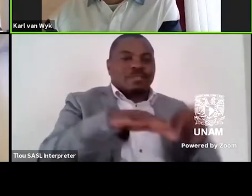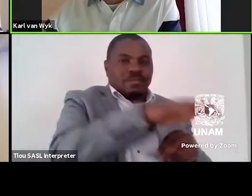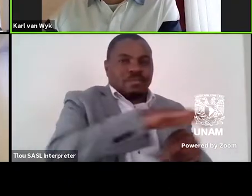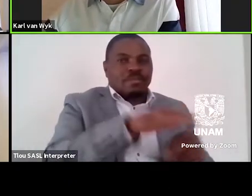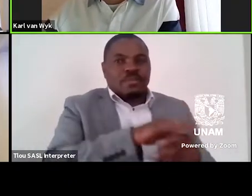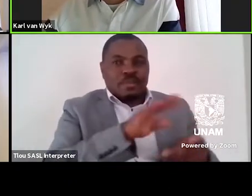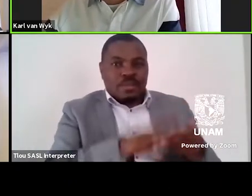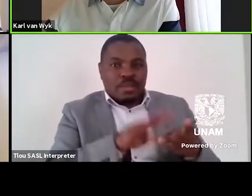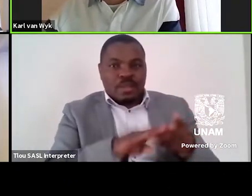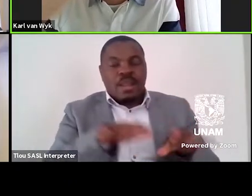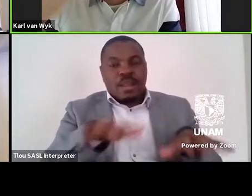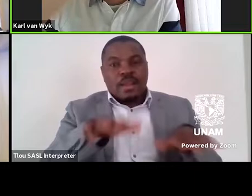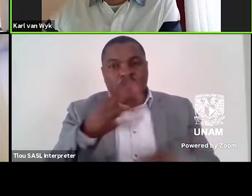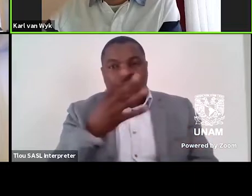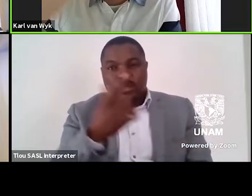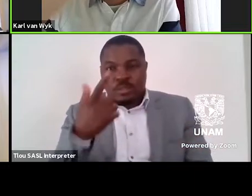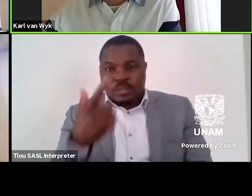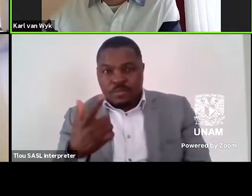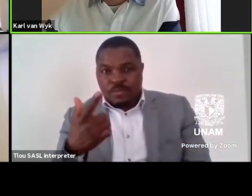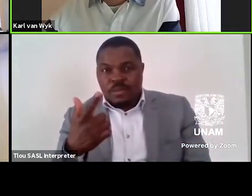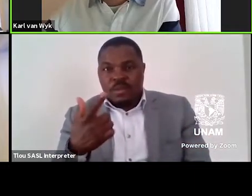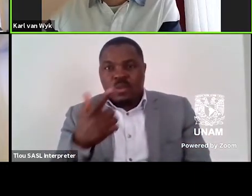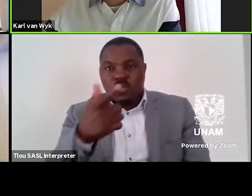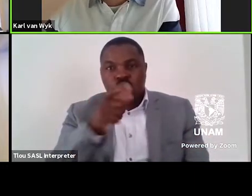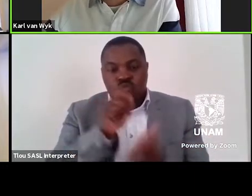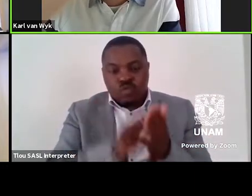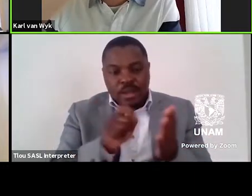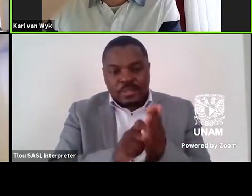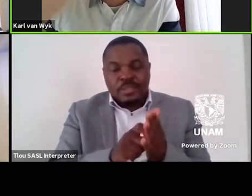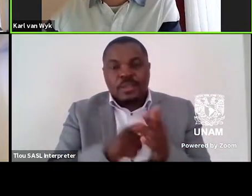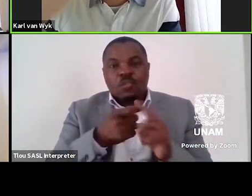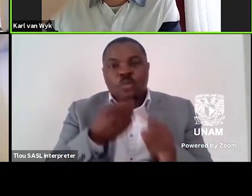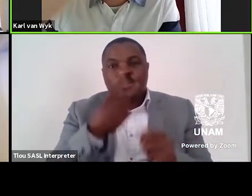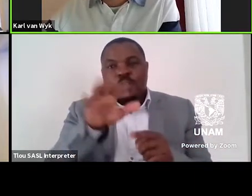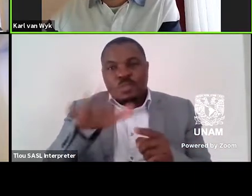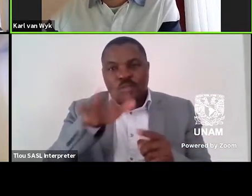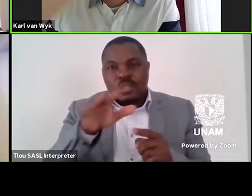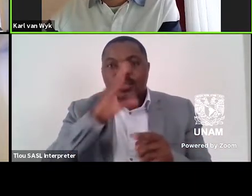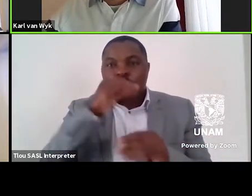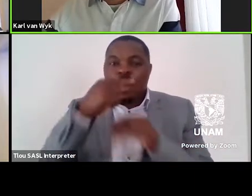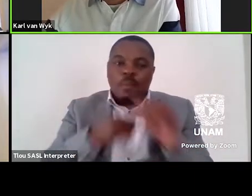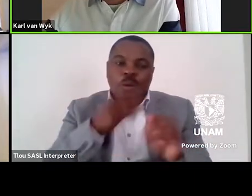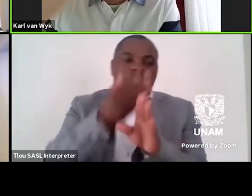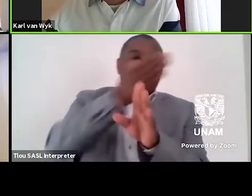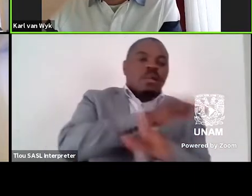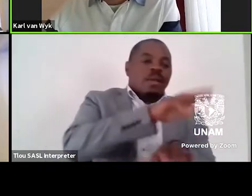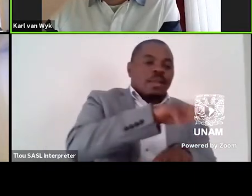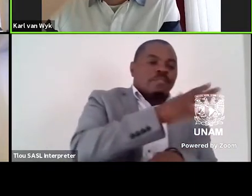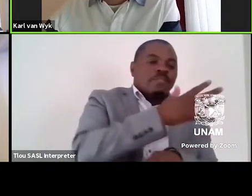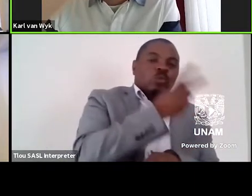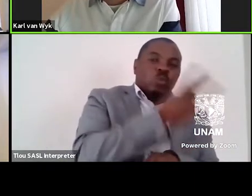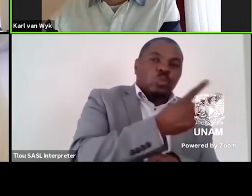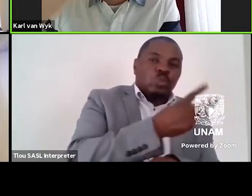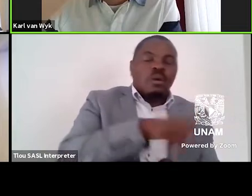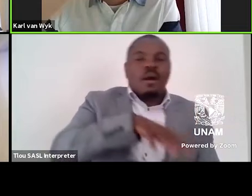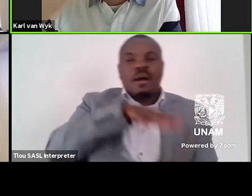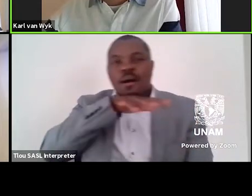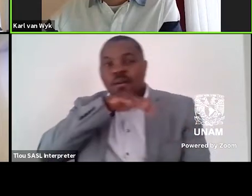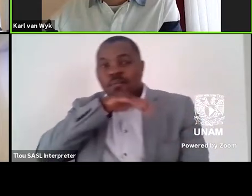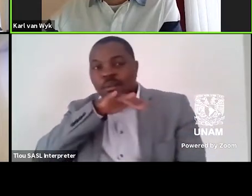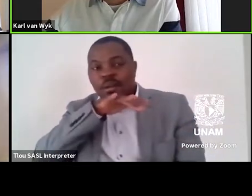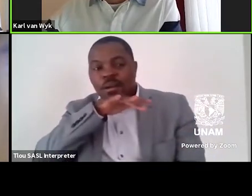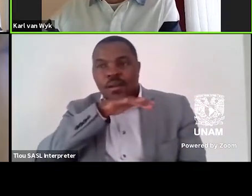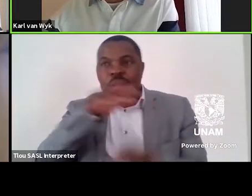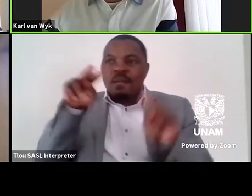in 1947 as though from 2015, speaks of how in 1952 Afrikanid nationalism took over South